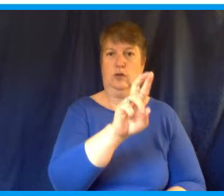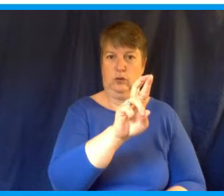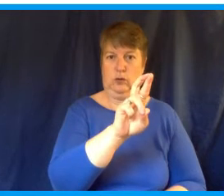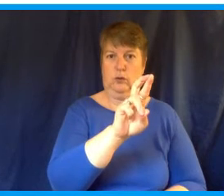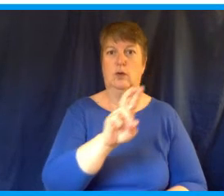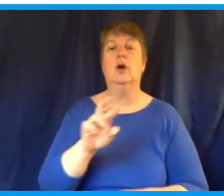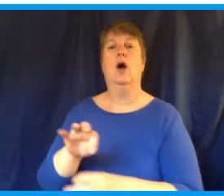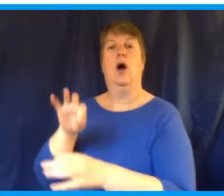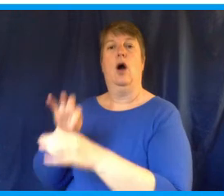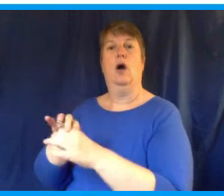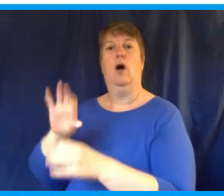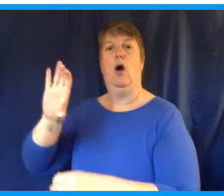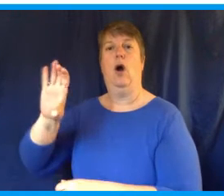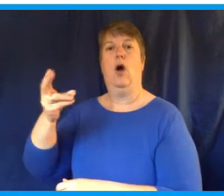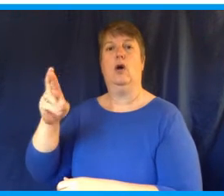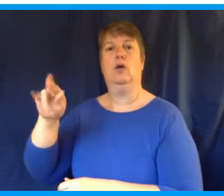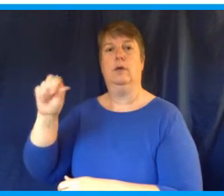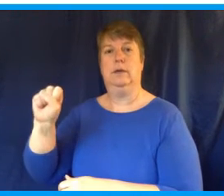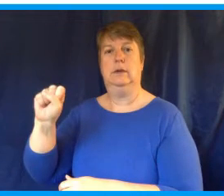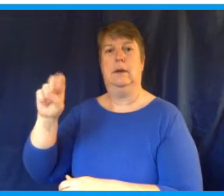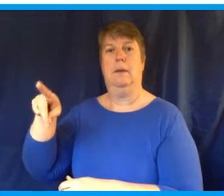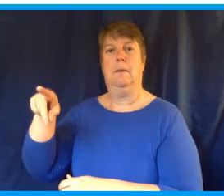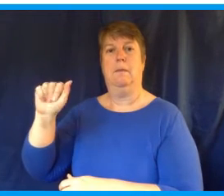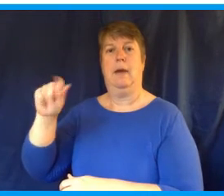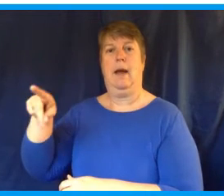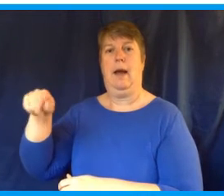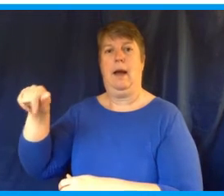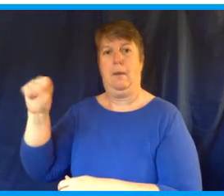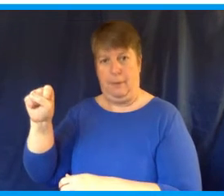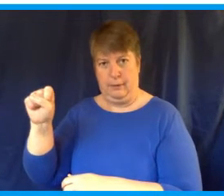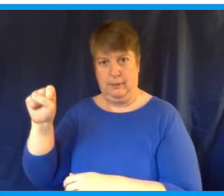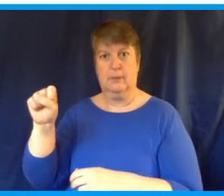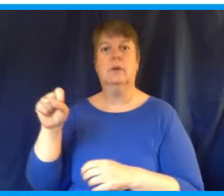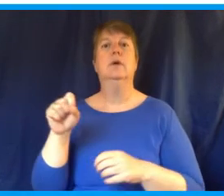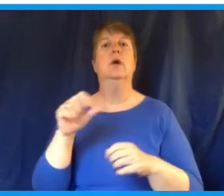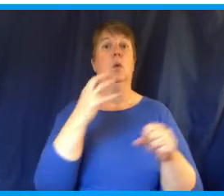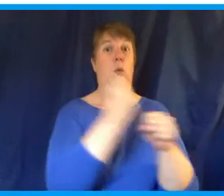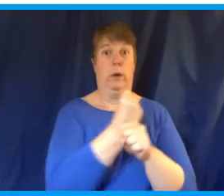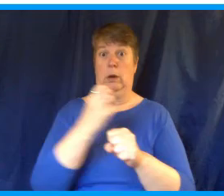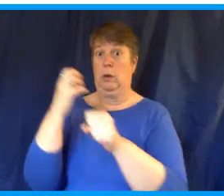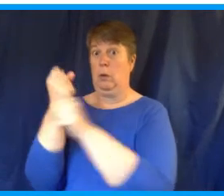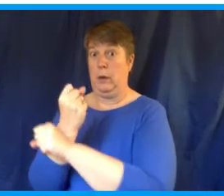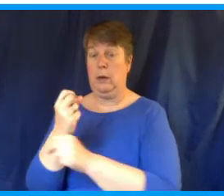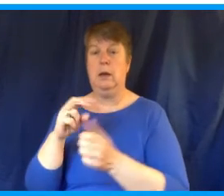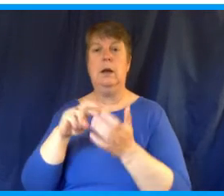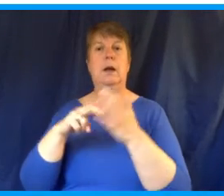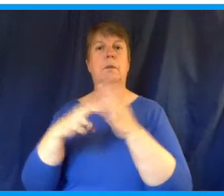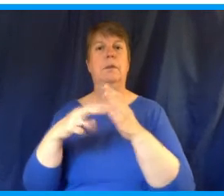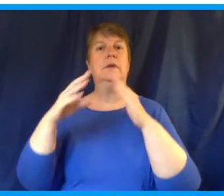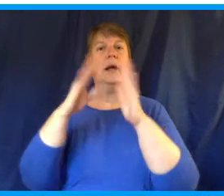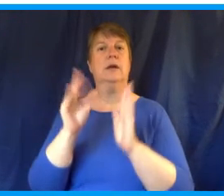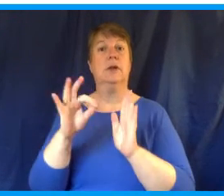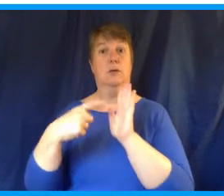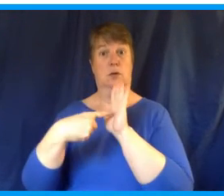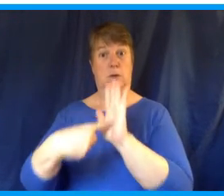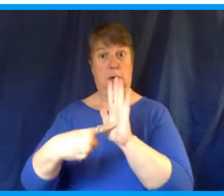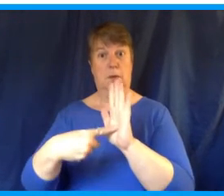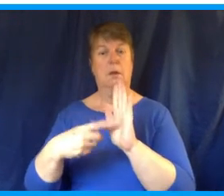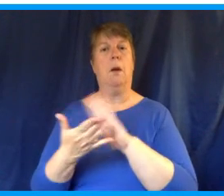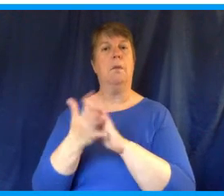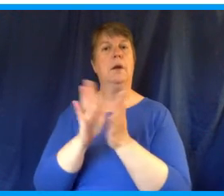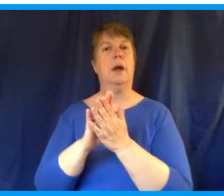majority at a critical time in our country's history. And you also made it possible for Democrats to take the majority of the State House as well.